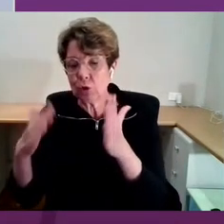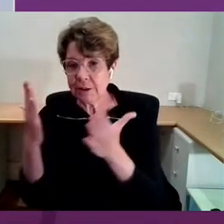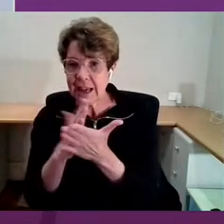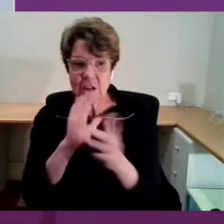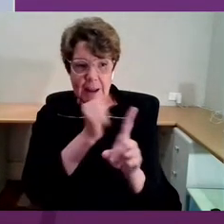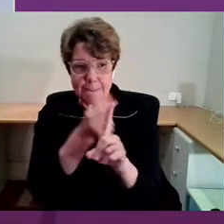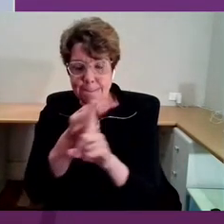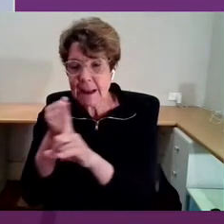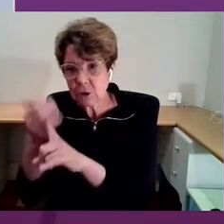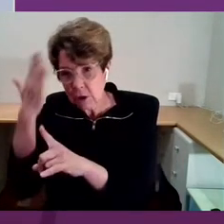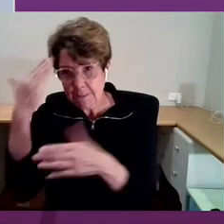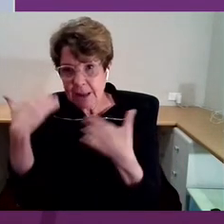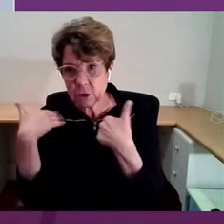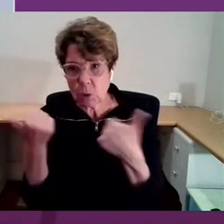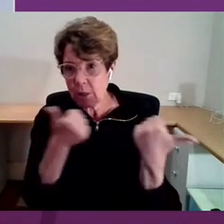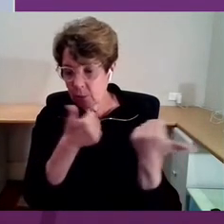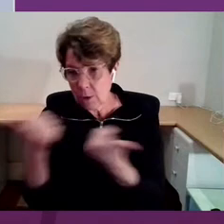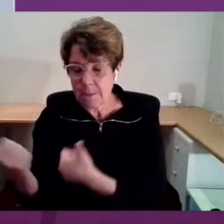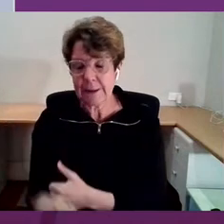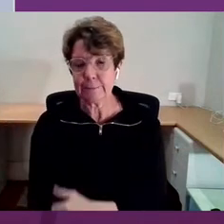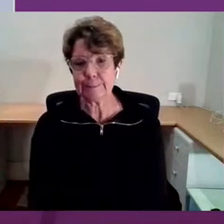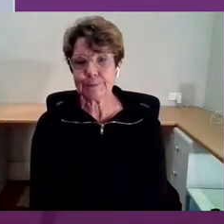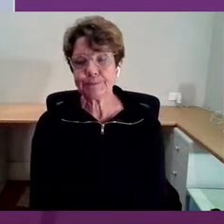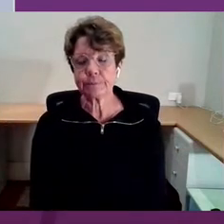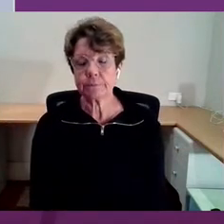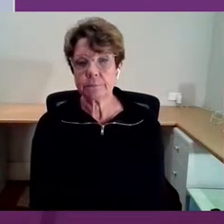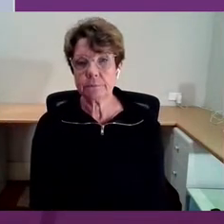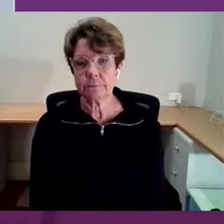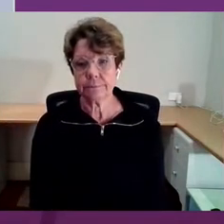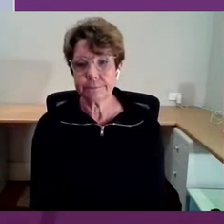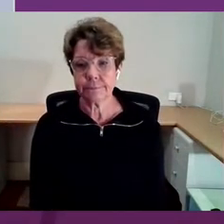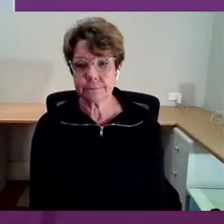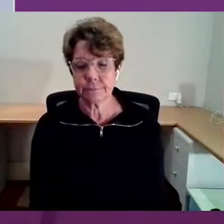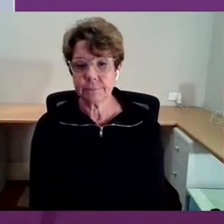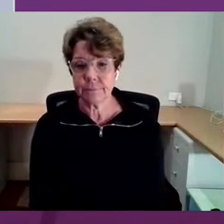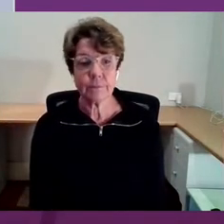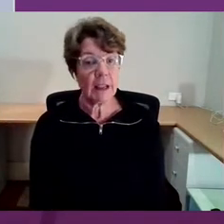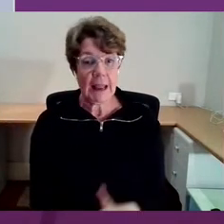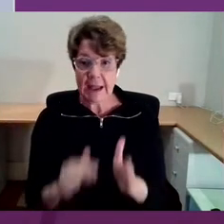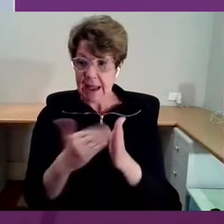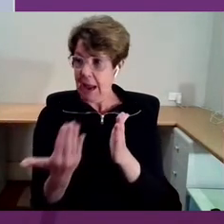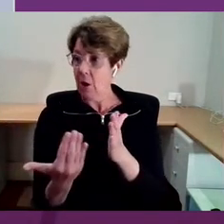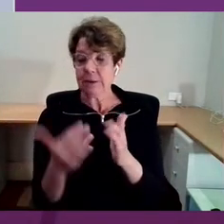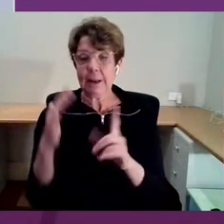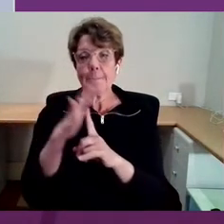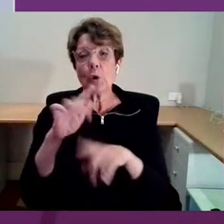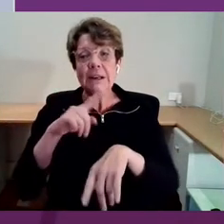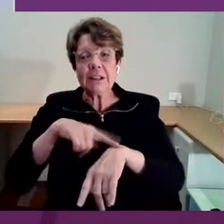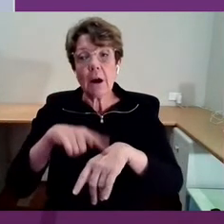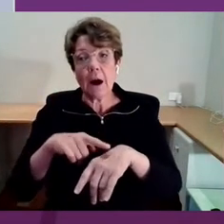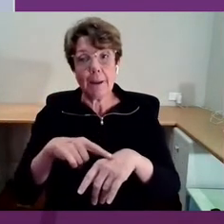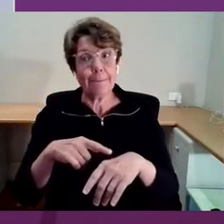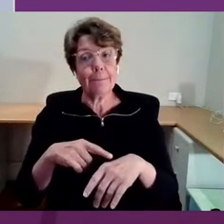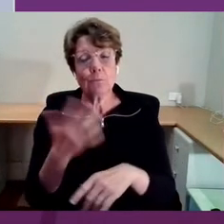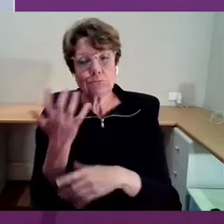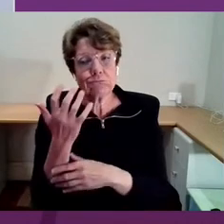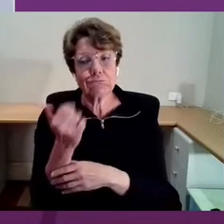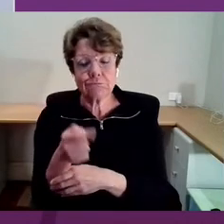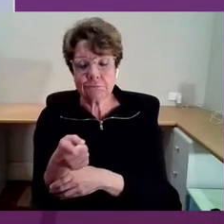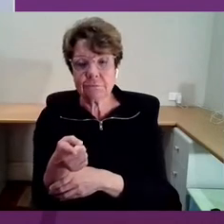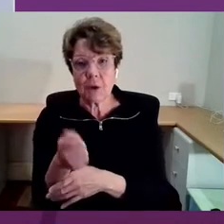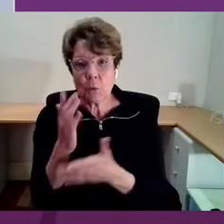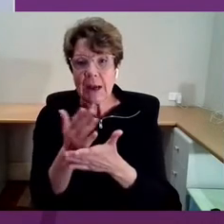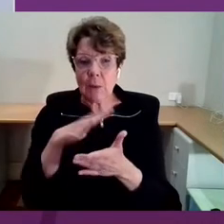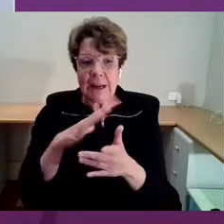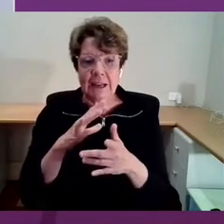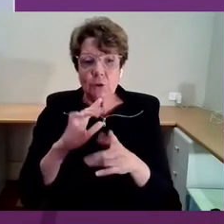And how do we take this irresistible moment and turn it into something that's actually going to